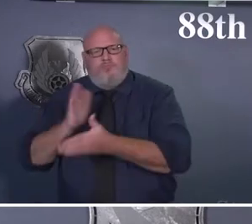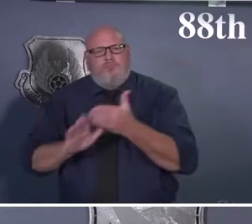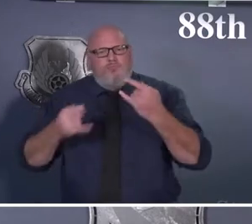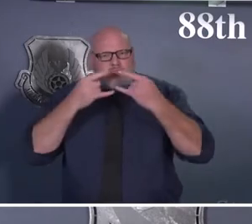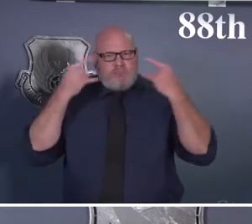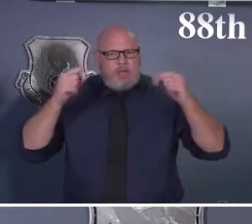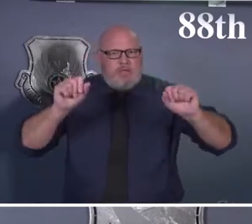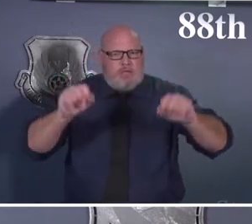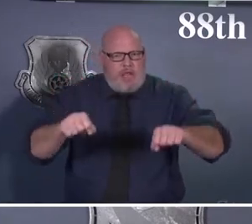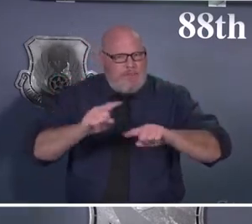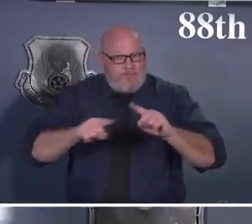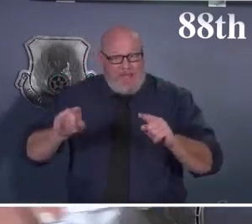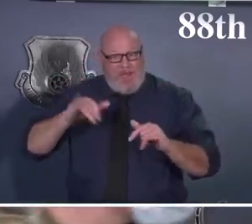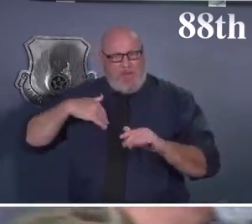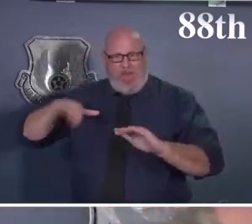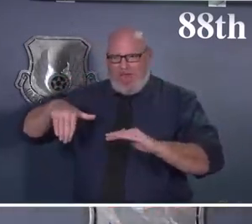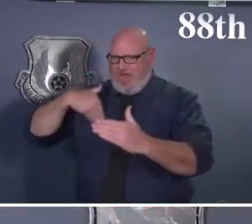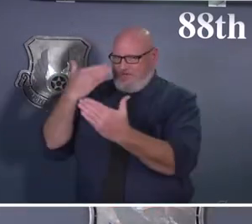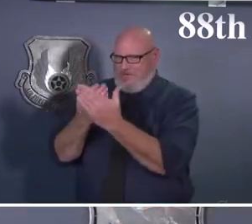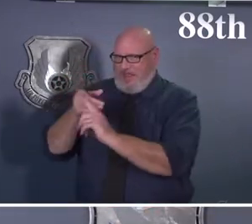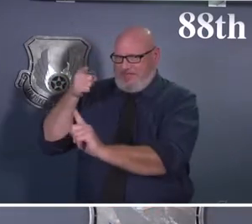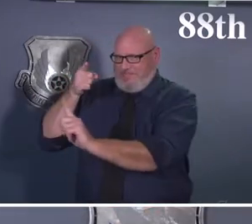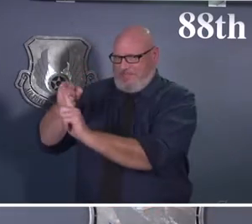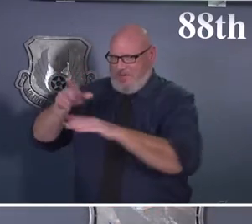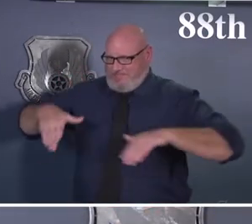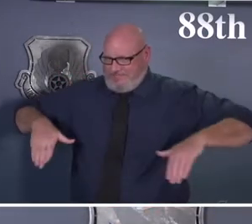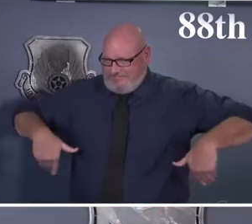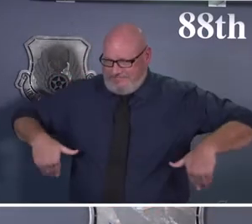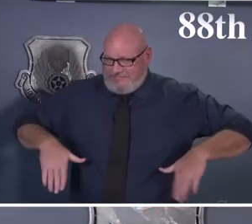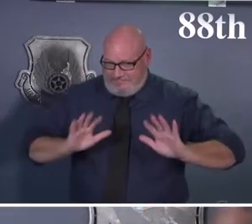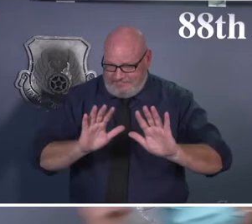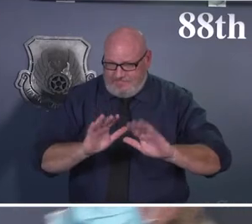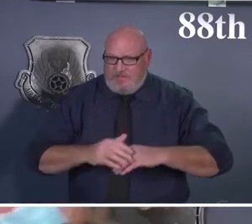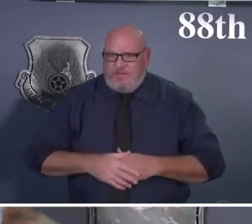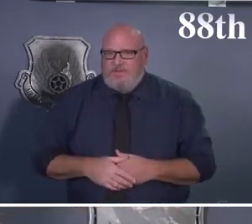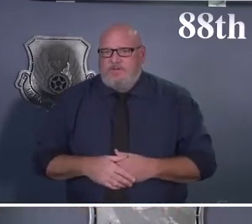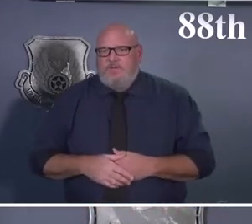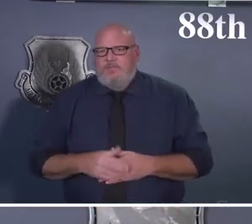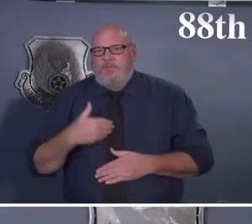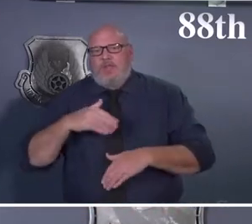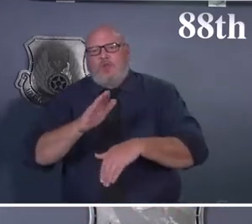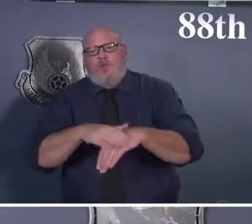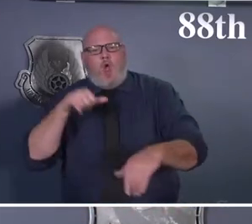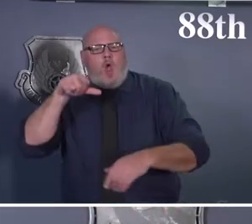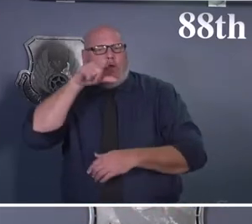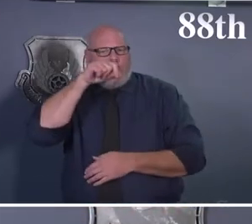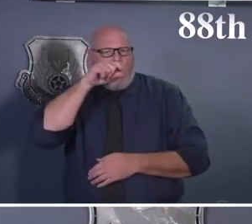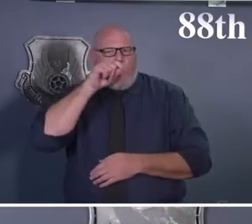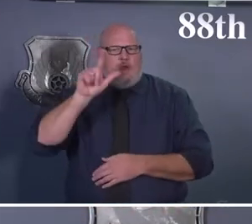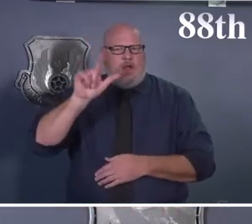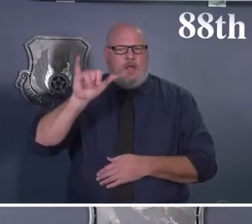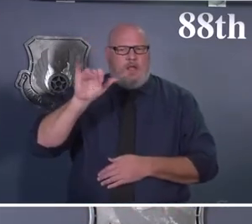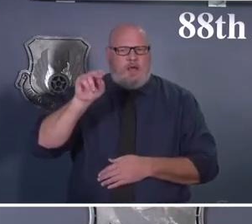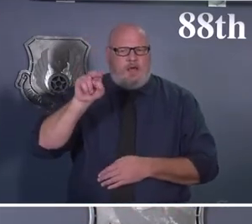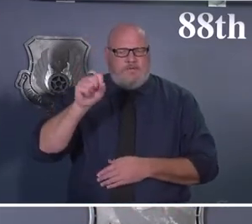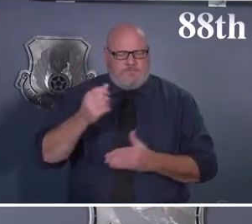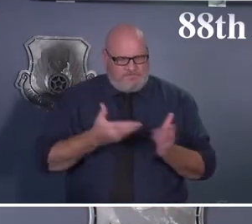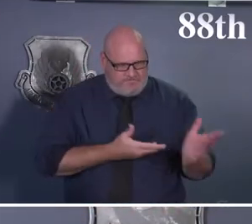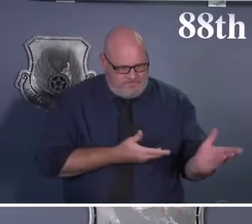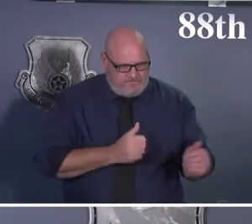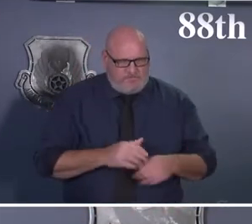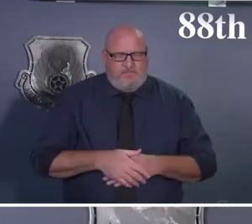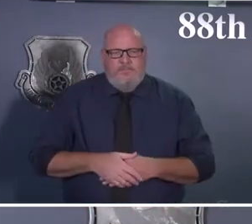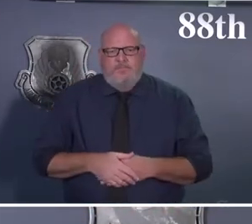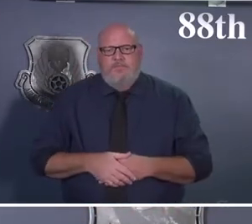to Thanks so much, Major Manning. I